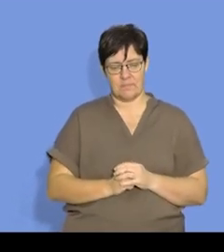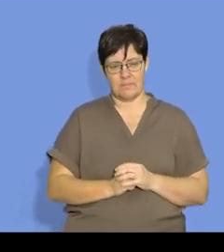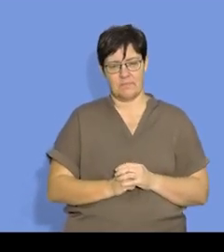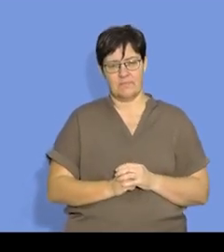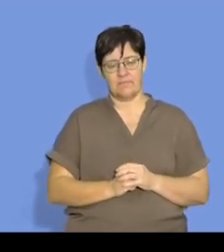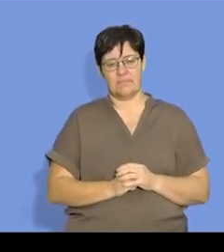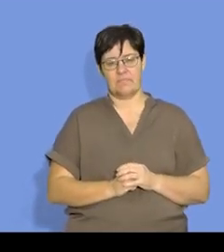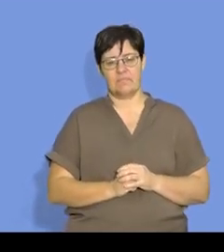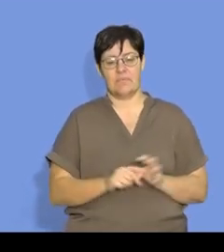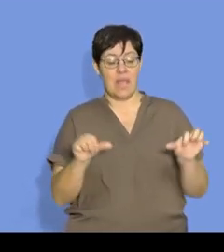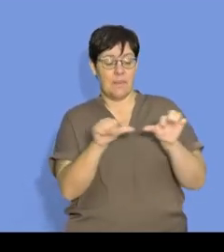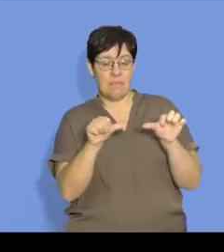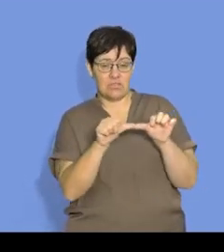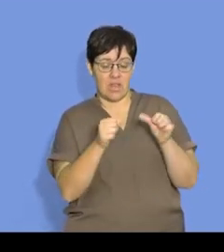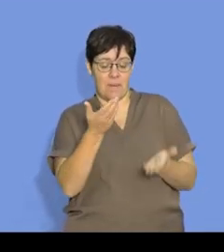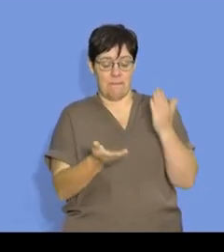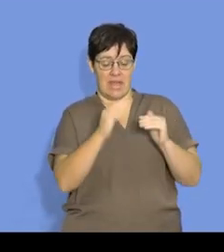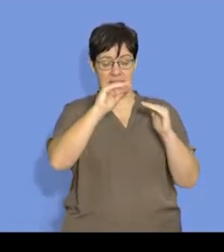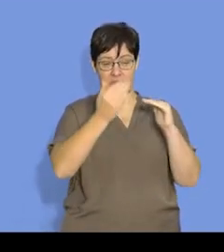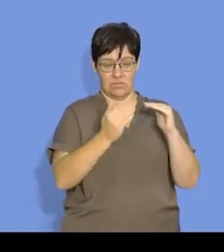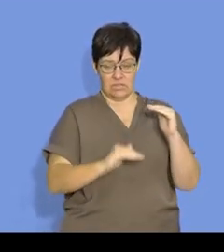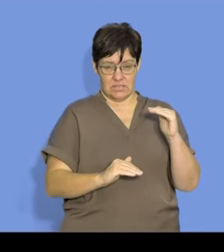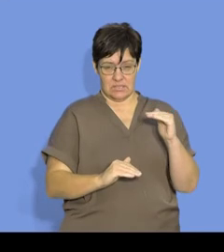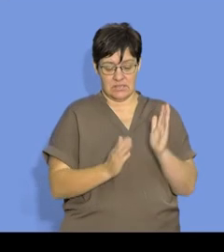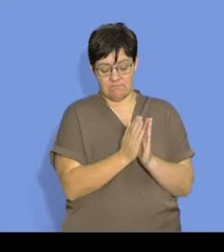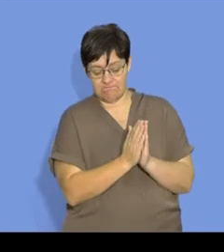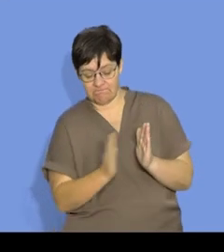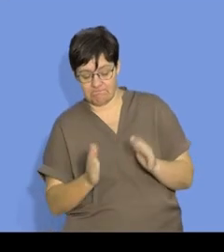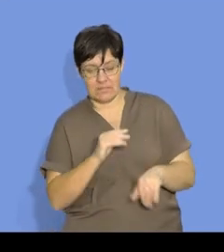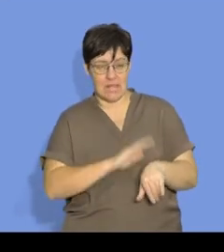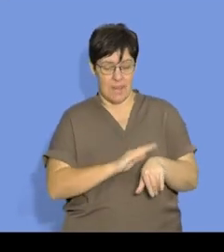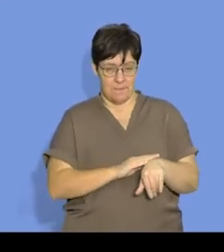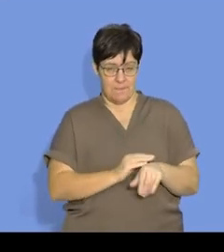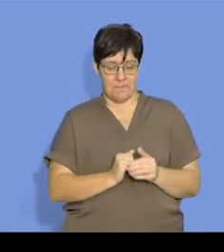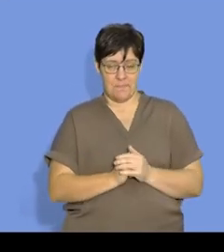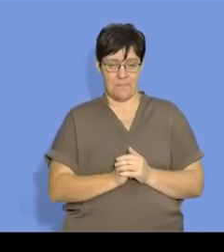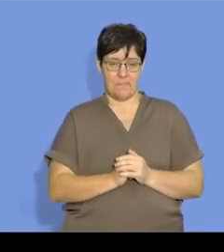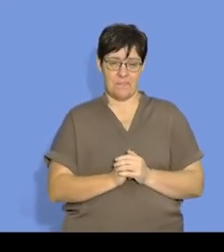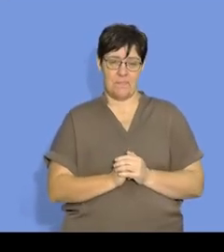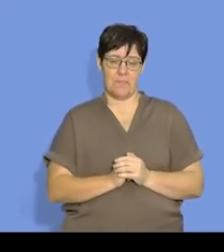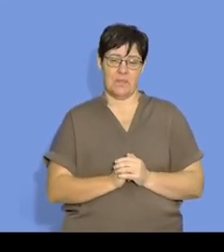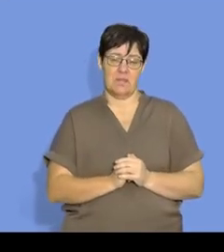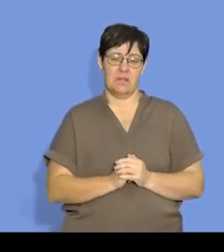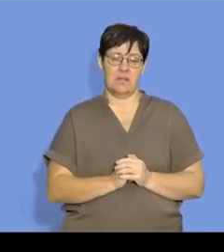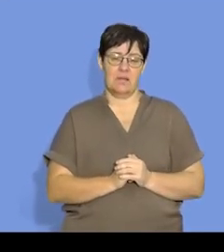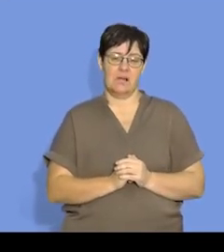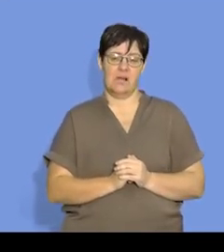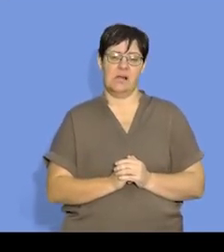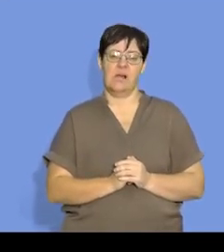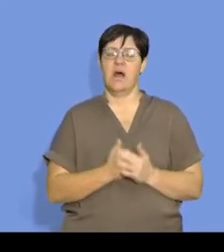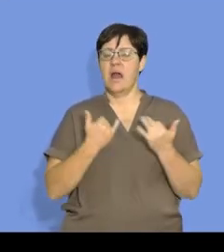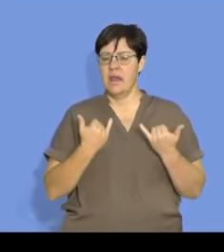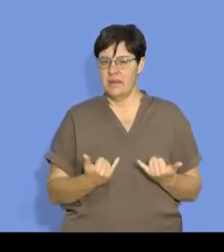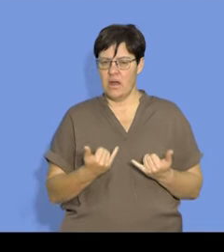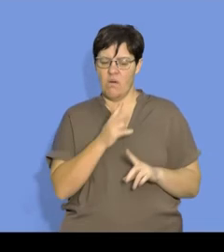measure the decrease in mass over that regular intervals, we can now go back